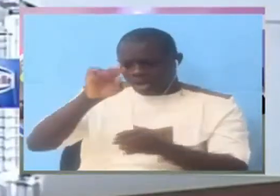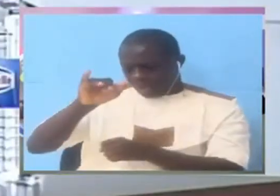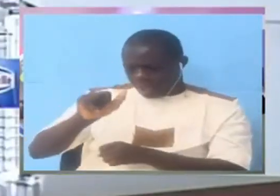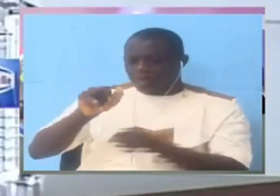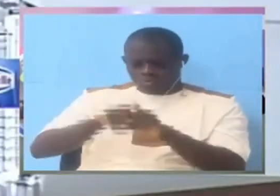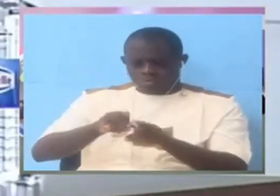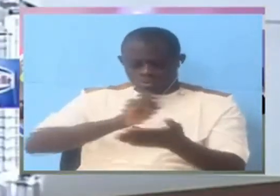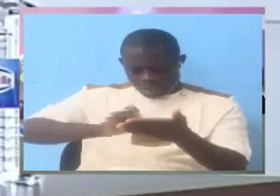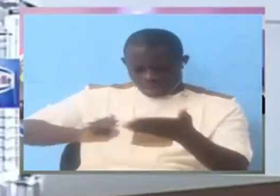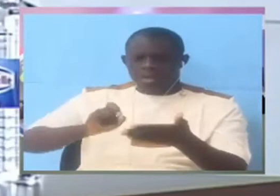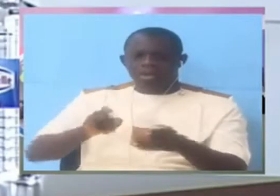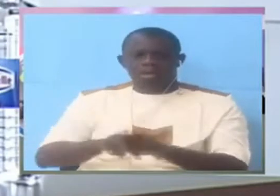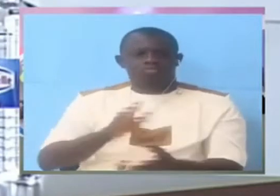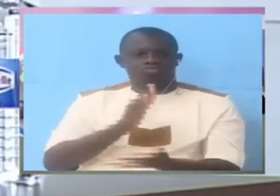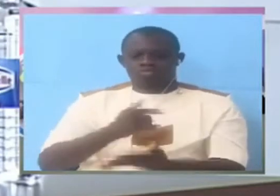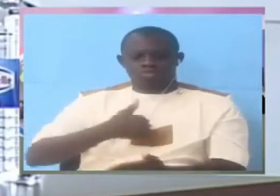I can't do it.